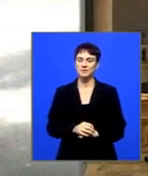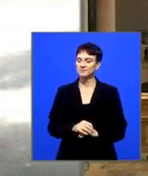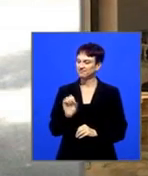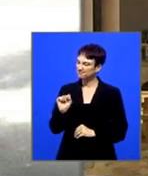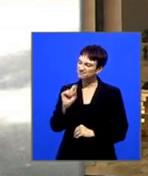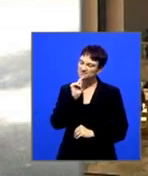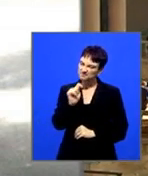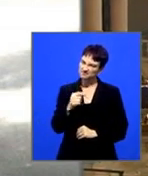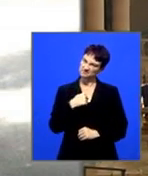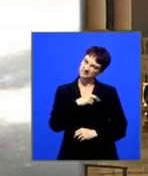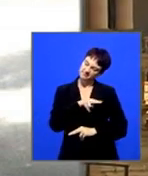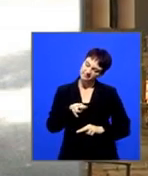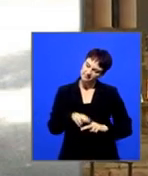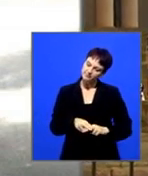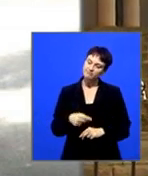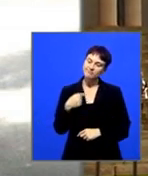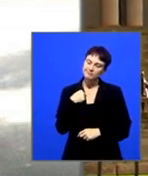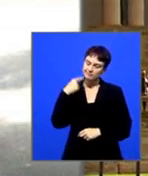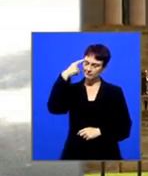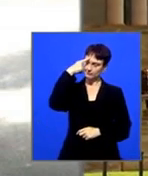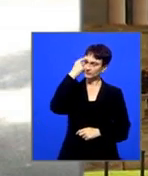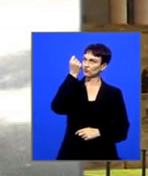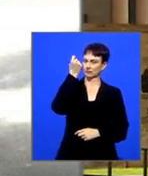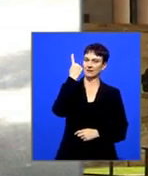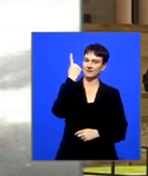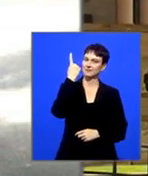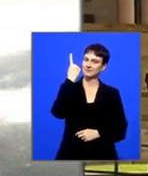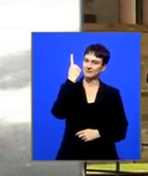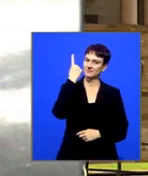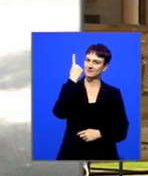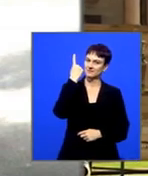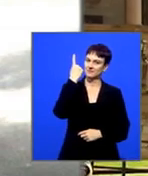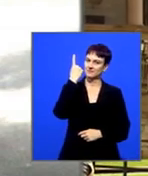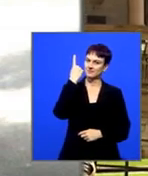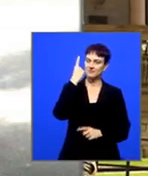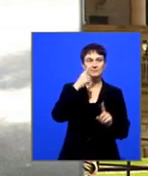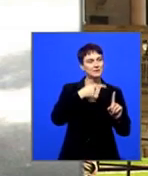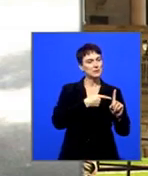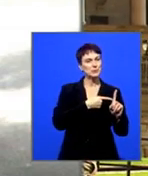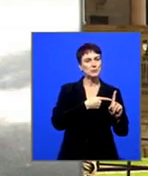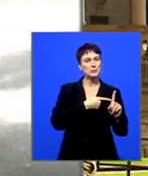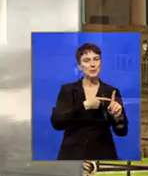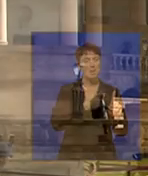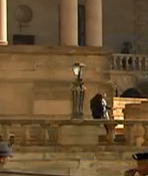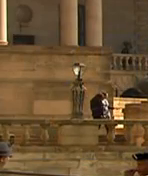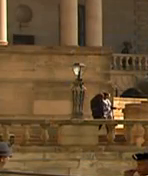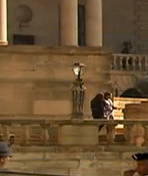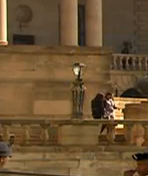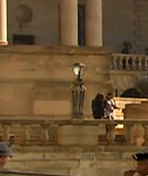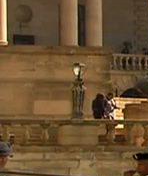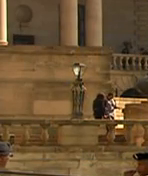You know, I'm sitting here and I'm just realizing how Mandela impacted on my life.